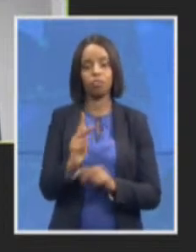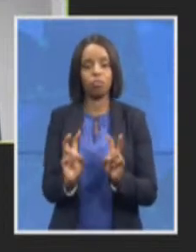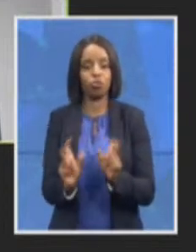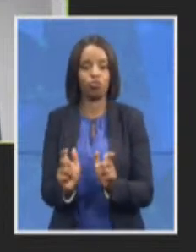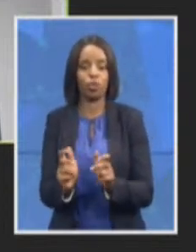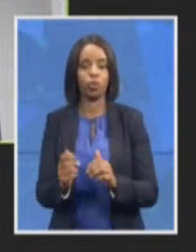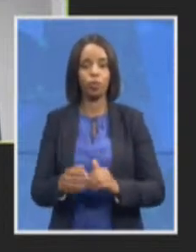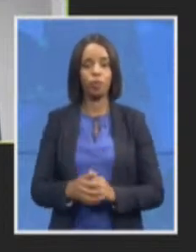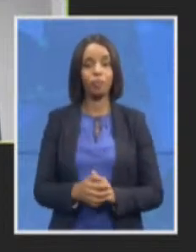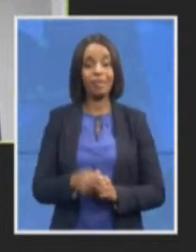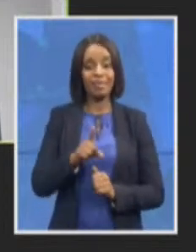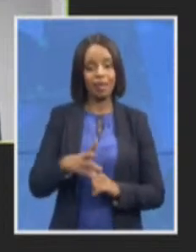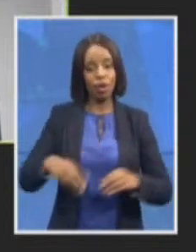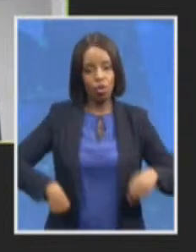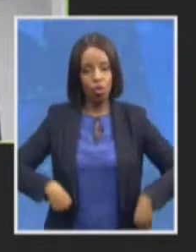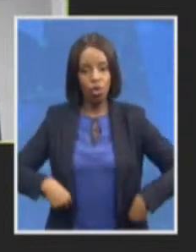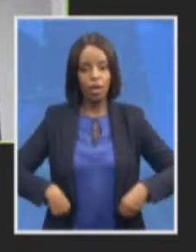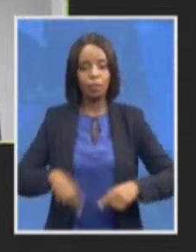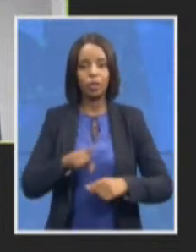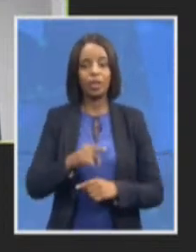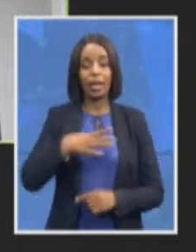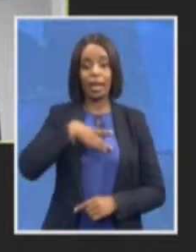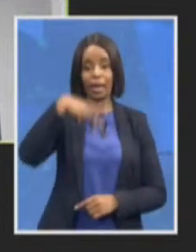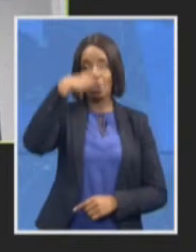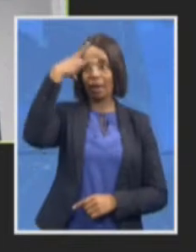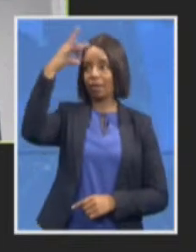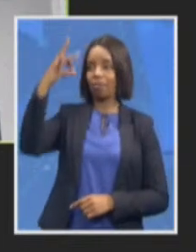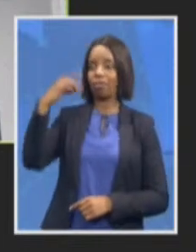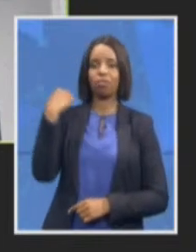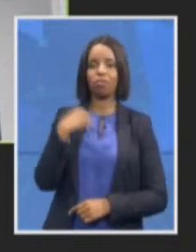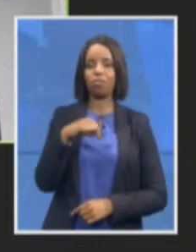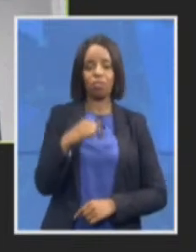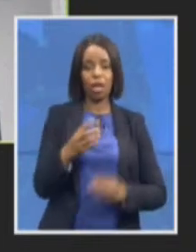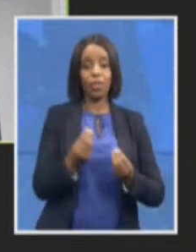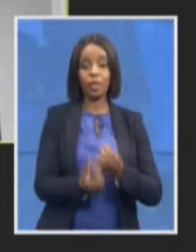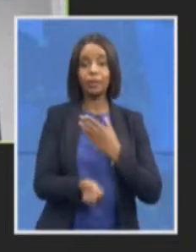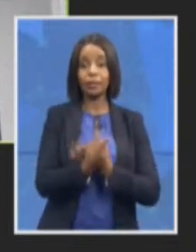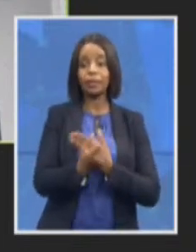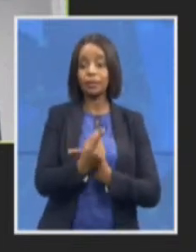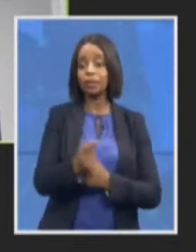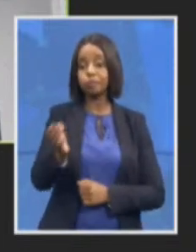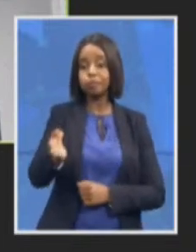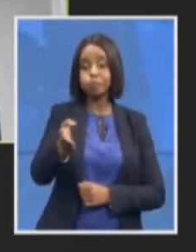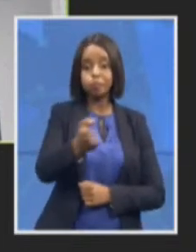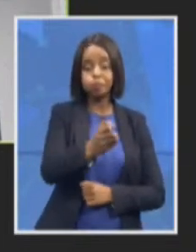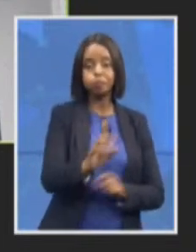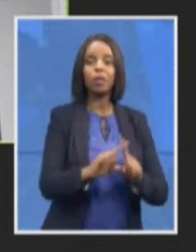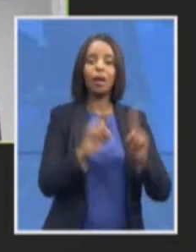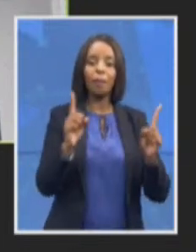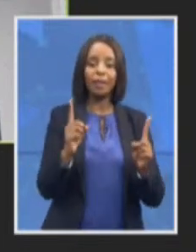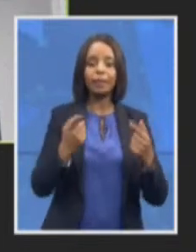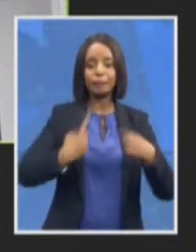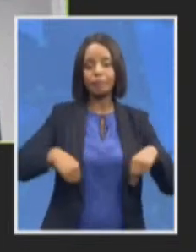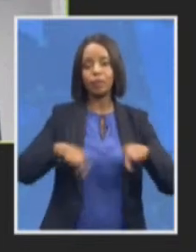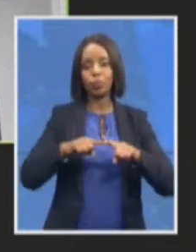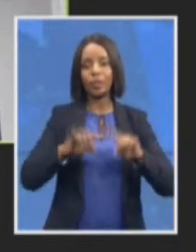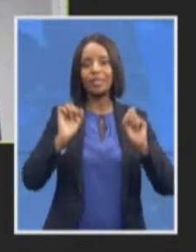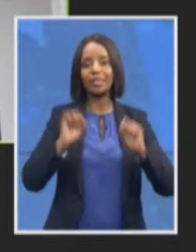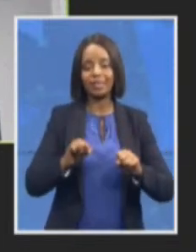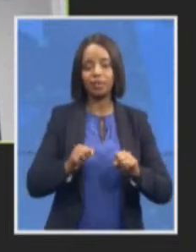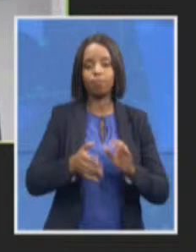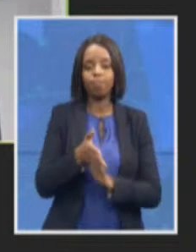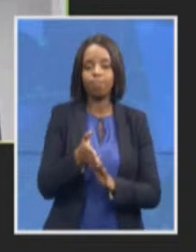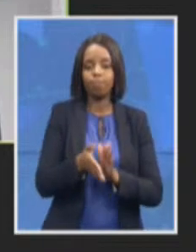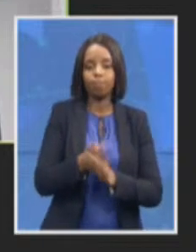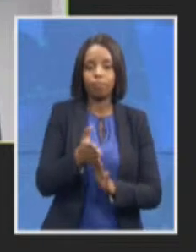marathon but at least we are on the right track despite important progress as I said when I started off